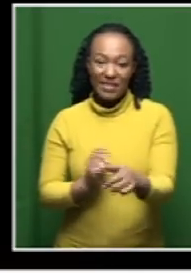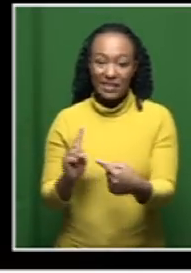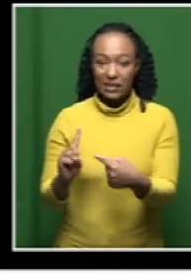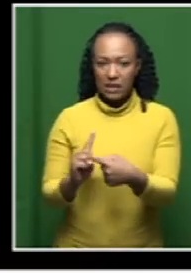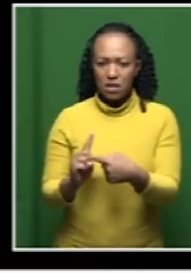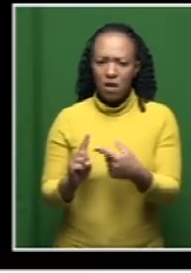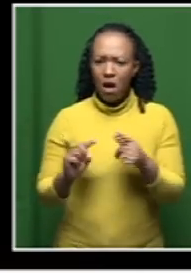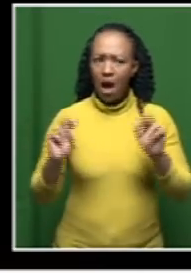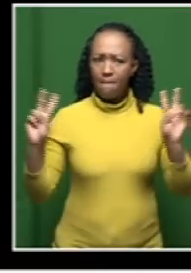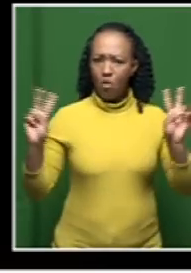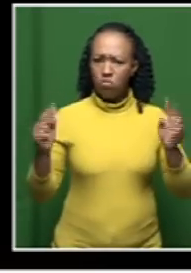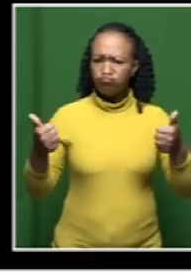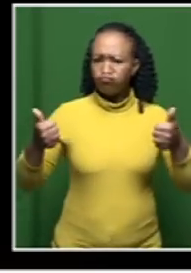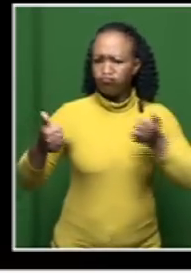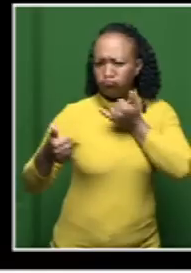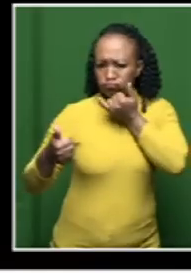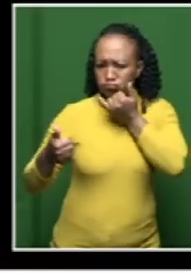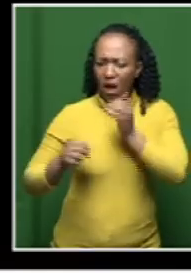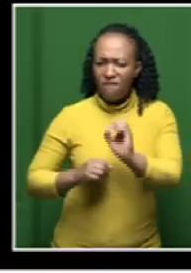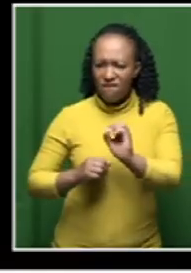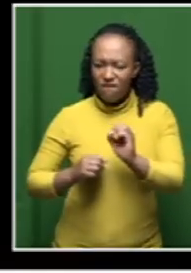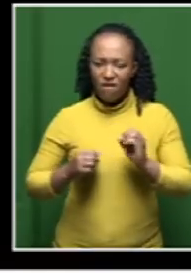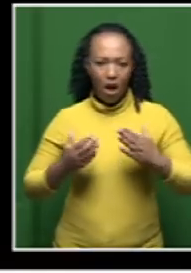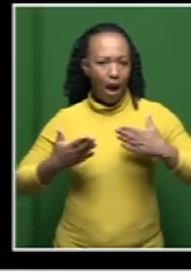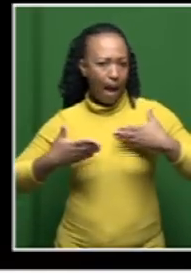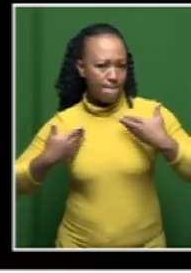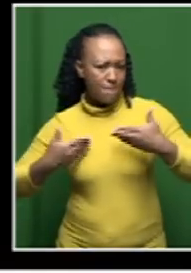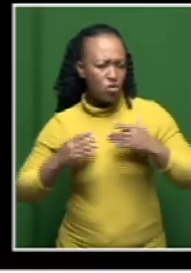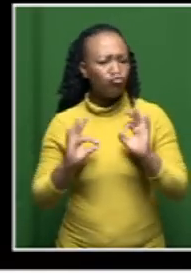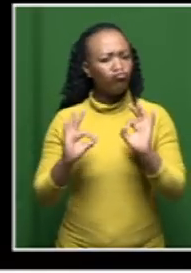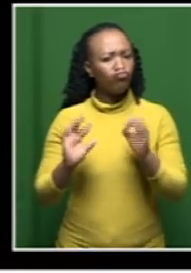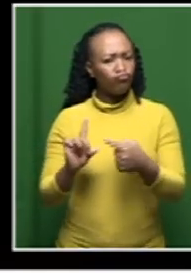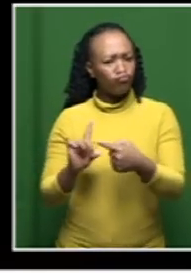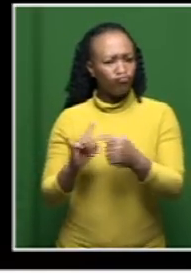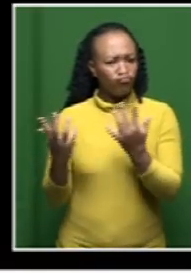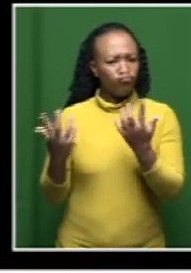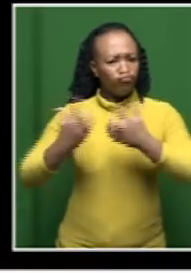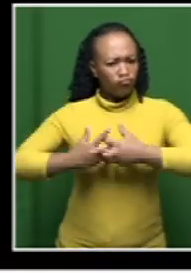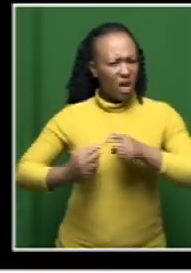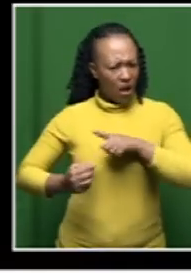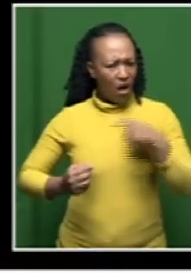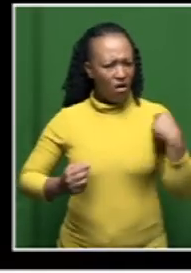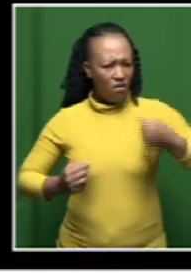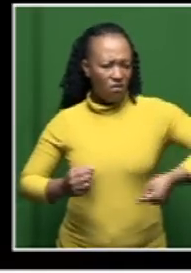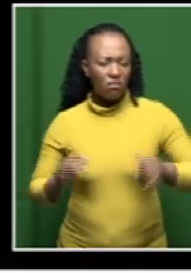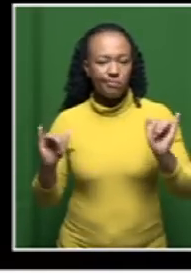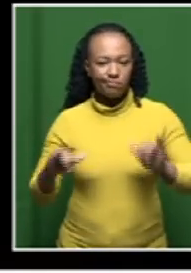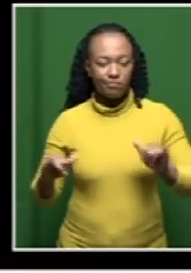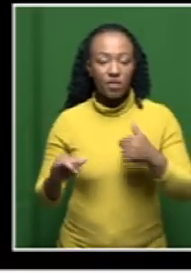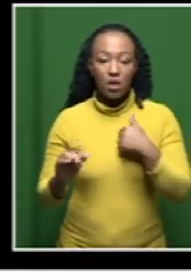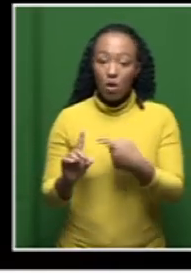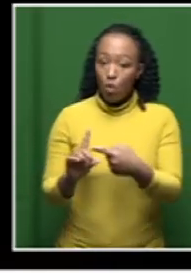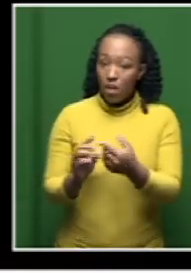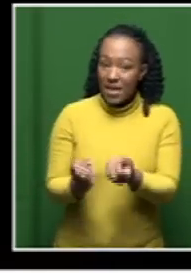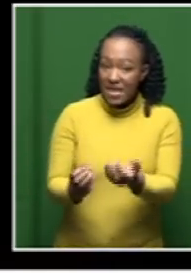very happy about this particular move, saying that it is well-deserved, it is long overdue. And he's going to be given a